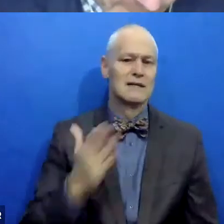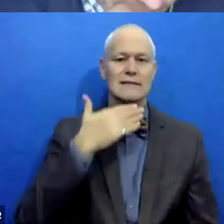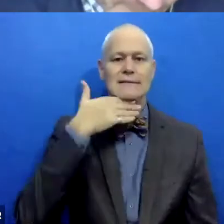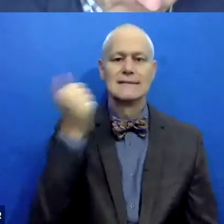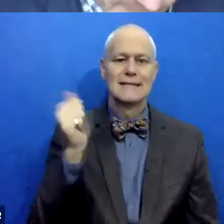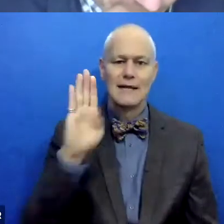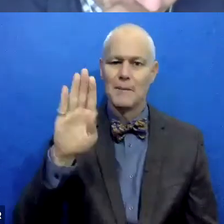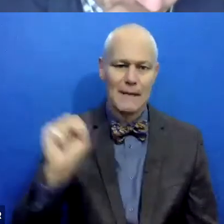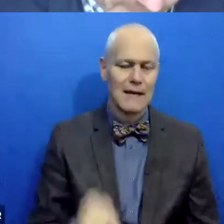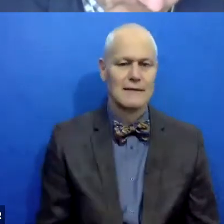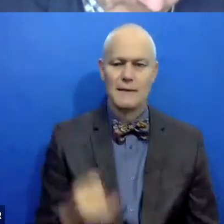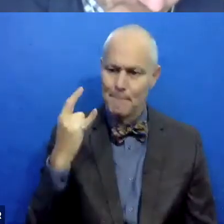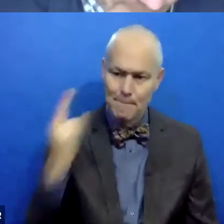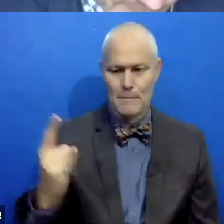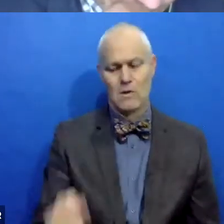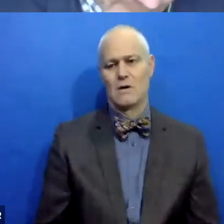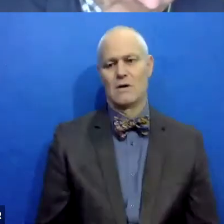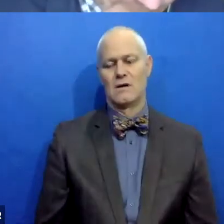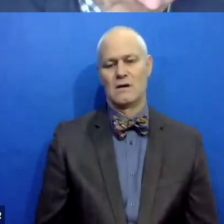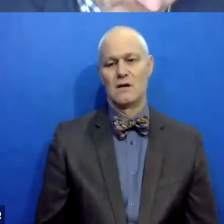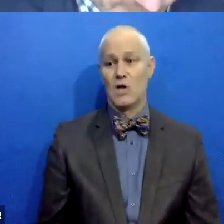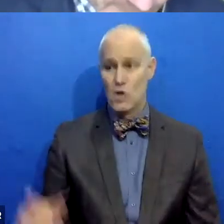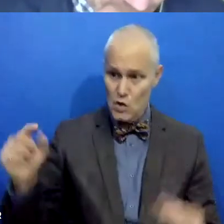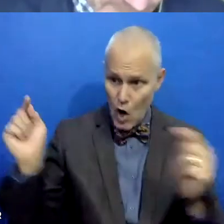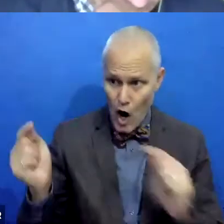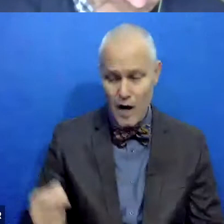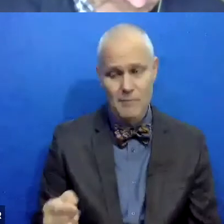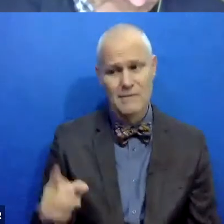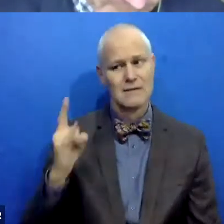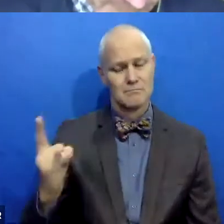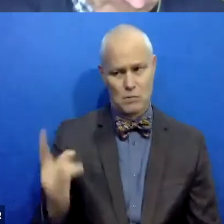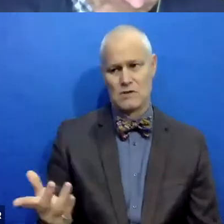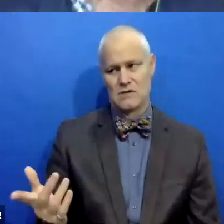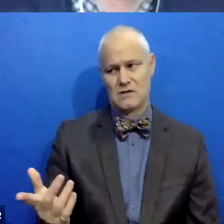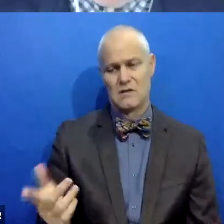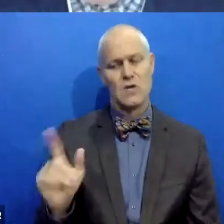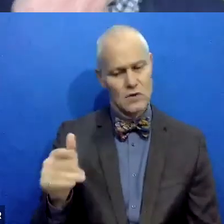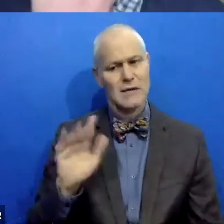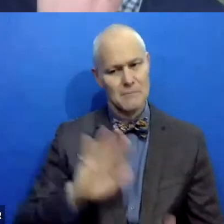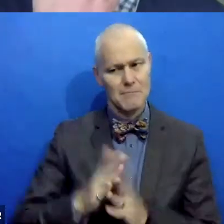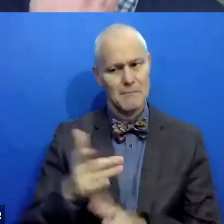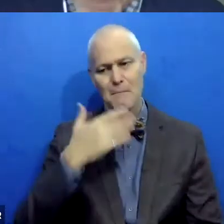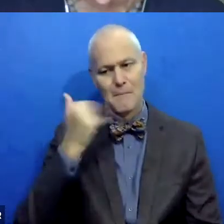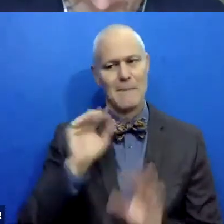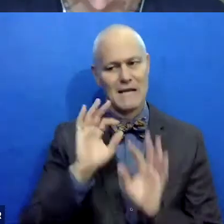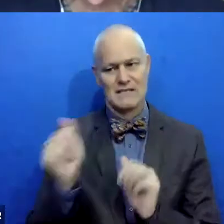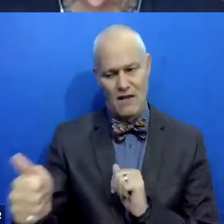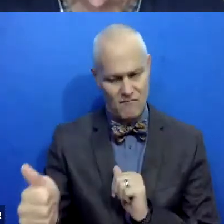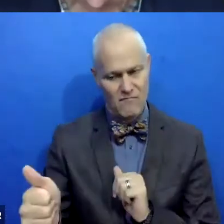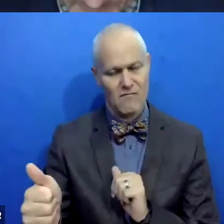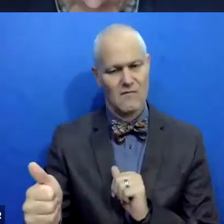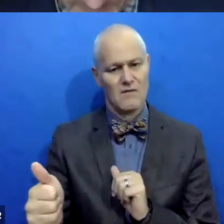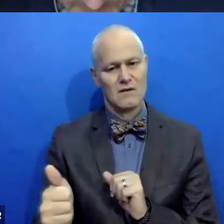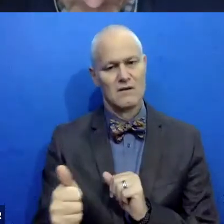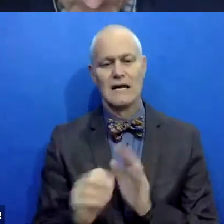who's going to call the person who's using the harm out in a loving way that's calling them to be their best selves. So again, um, this is about